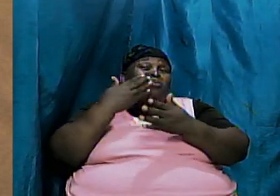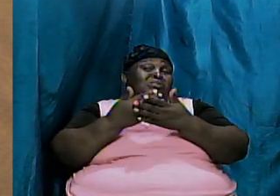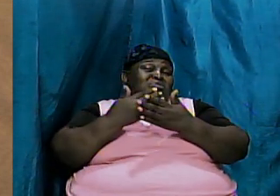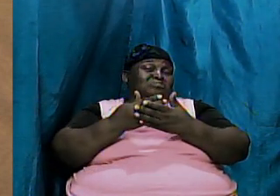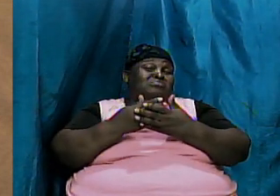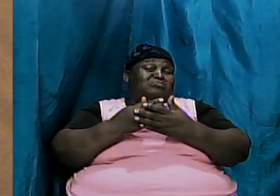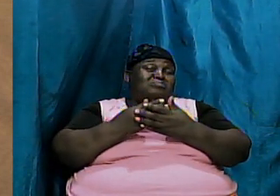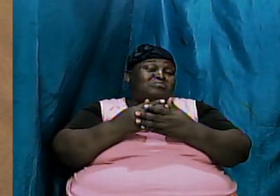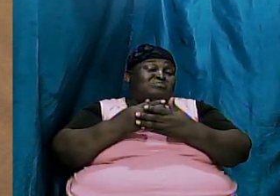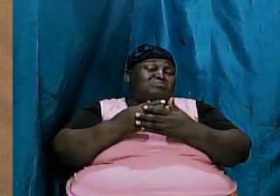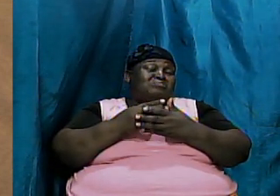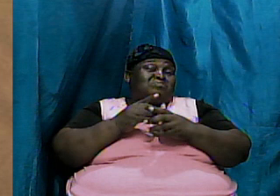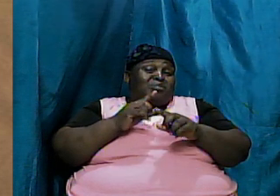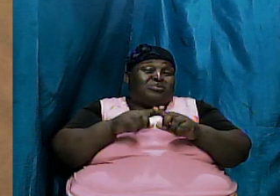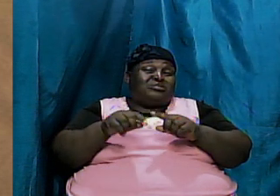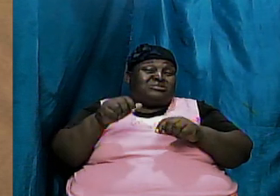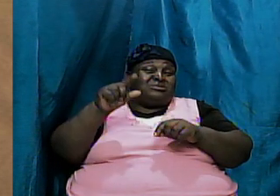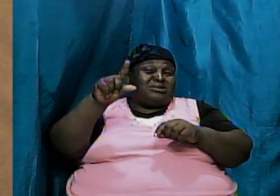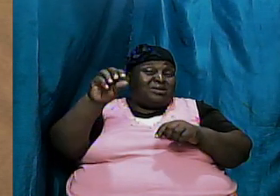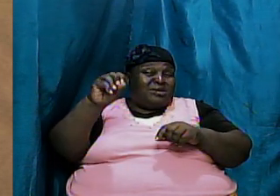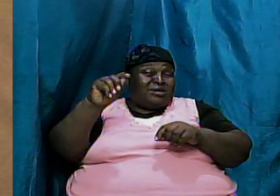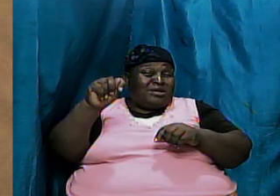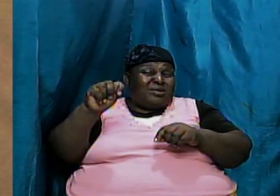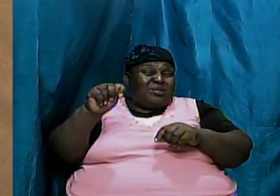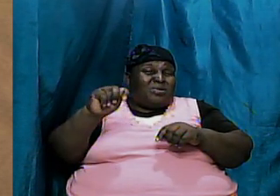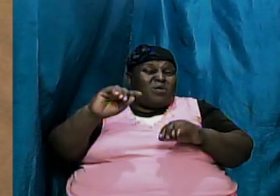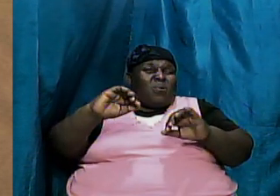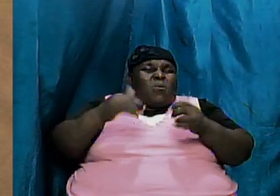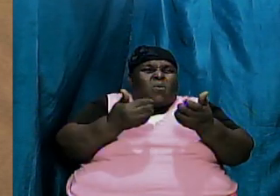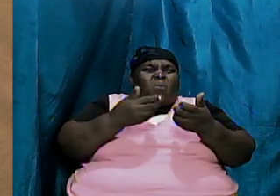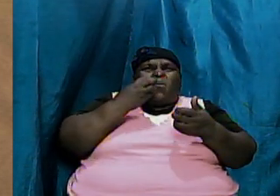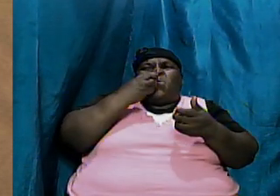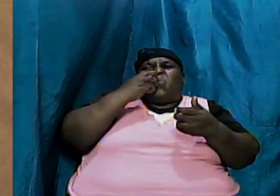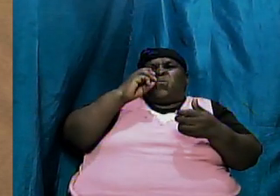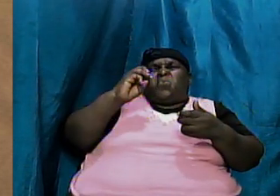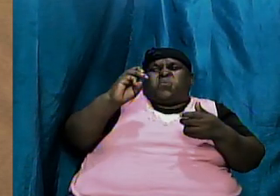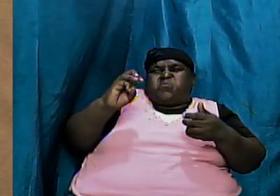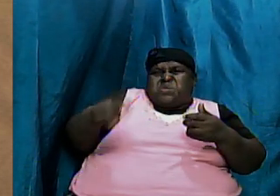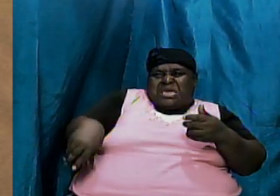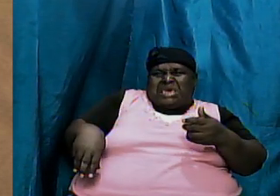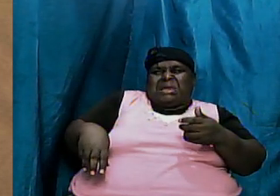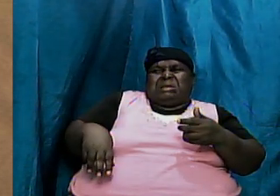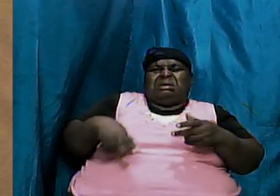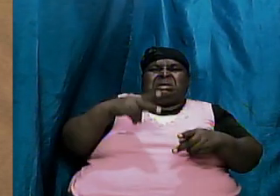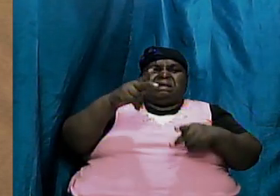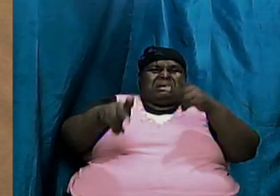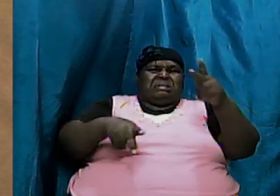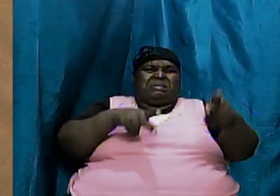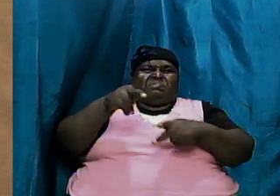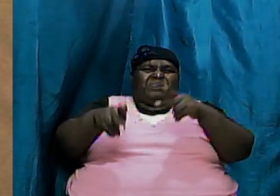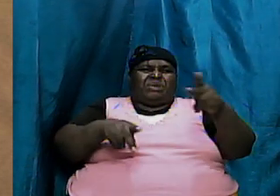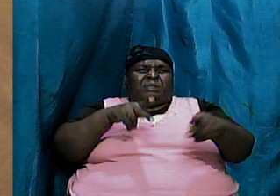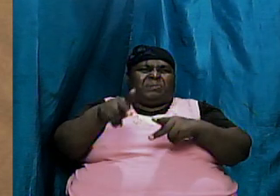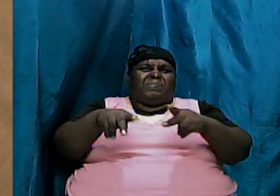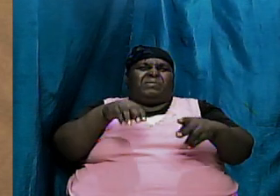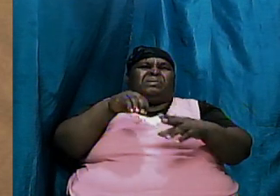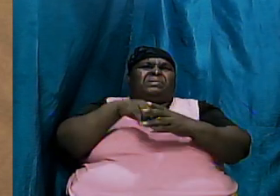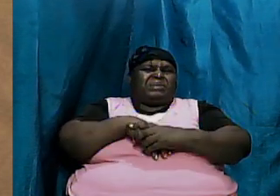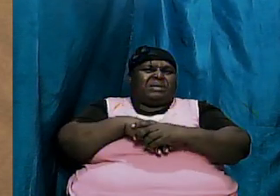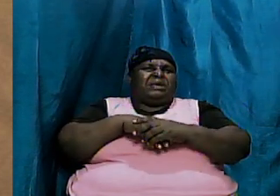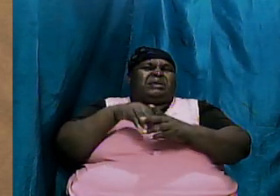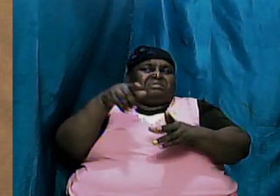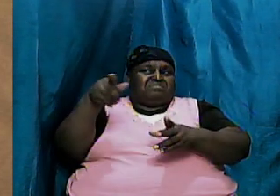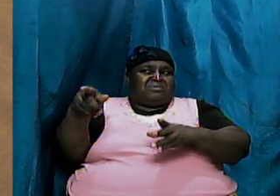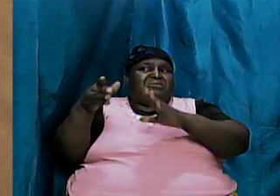out and he saw how wretched and how ungodly the people were and it grieved